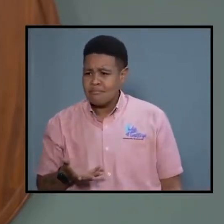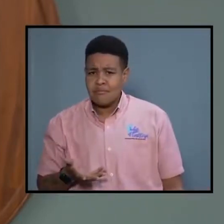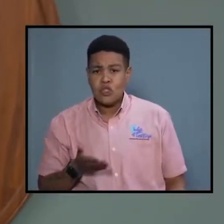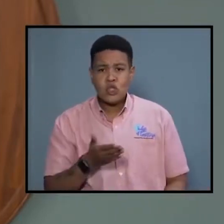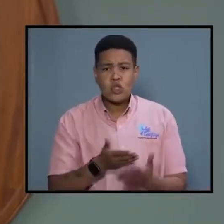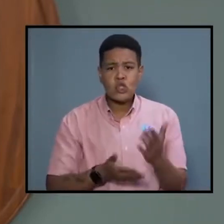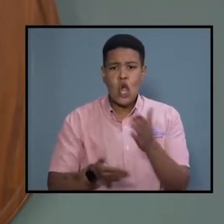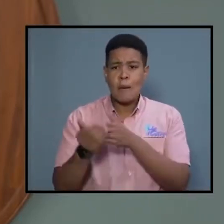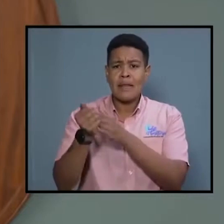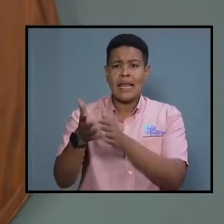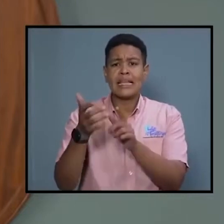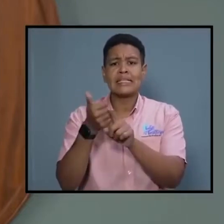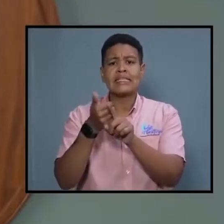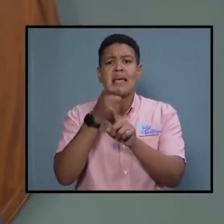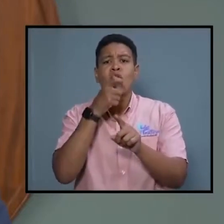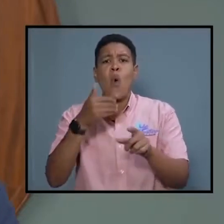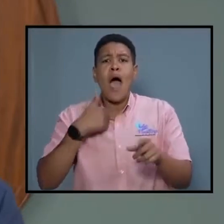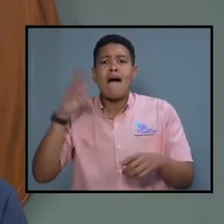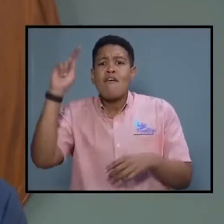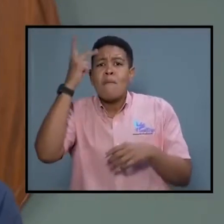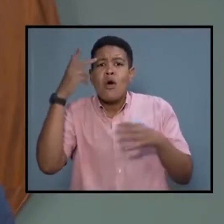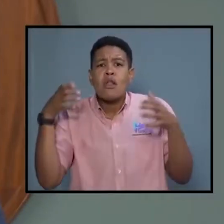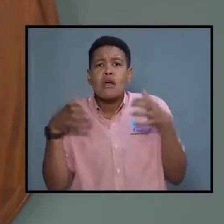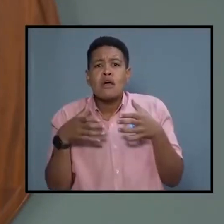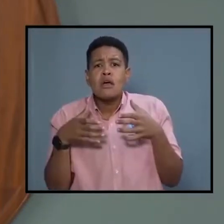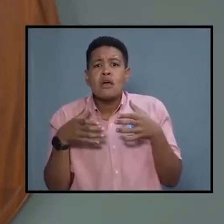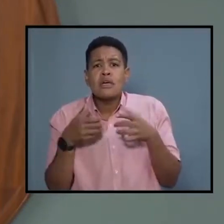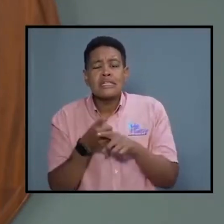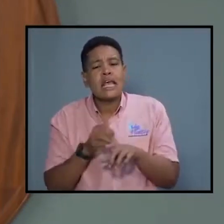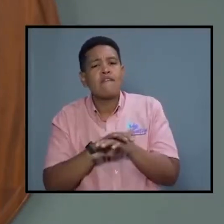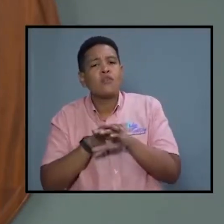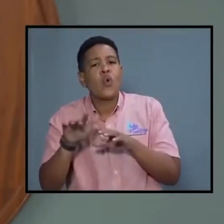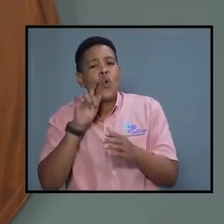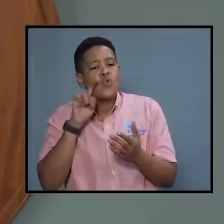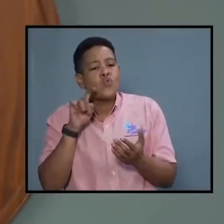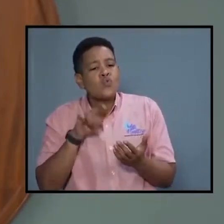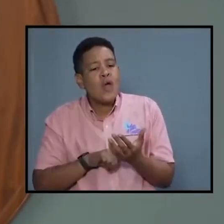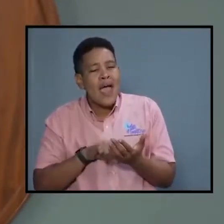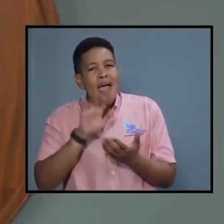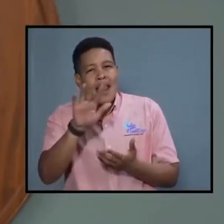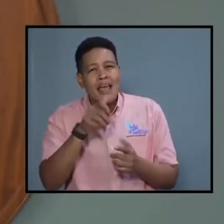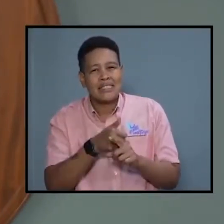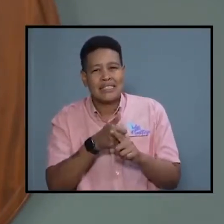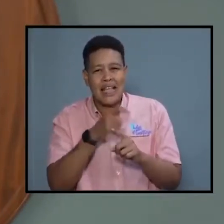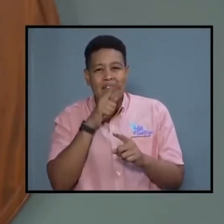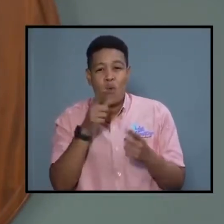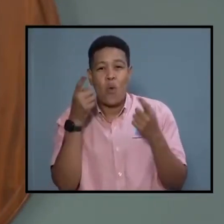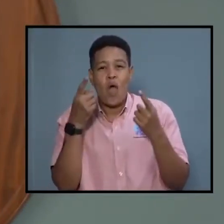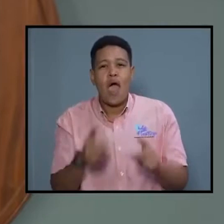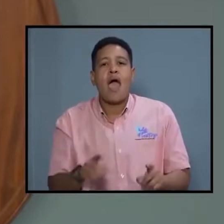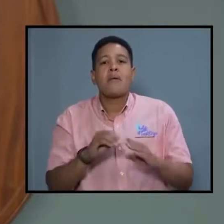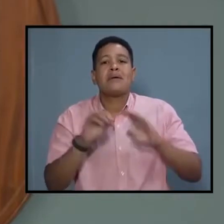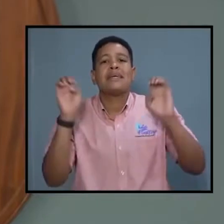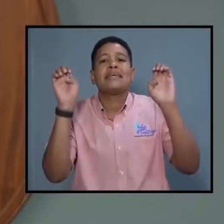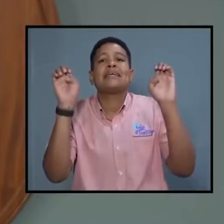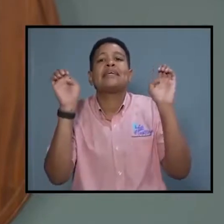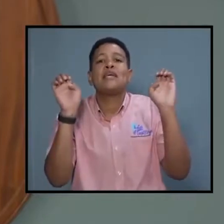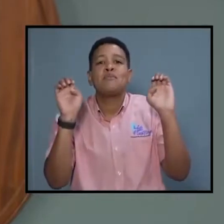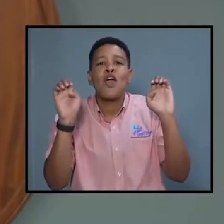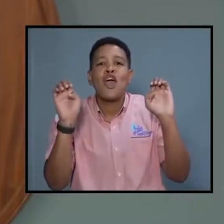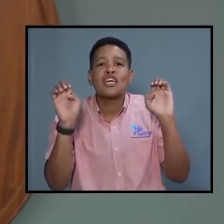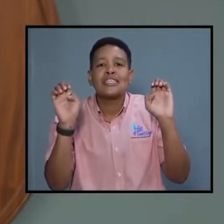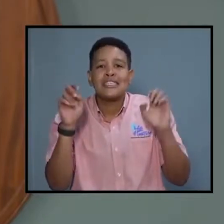who hold political power do not recognize the state of emergency